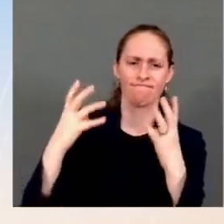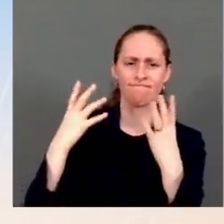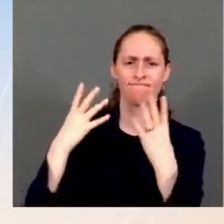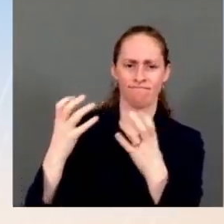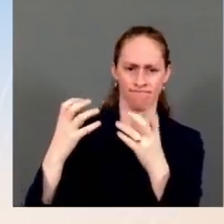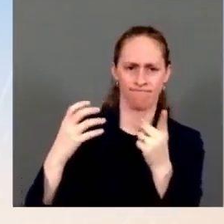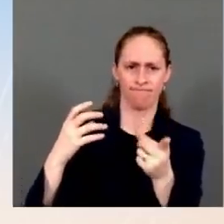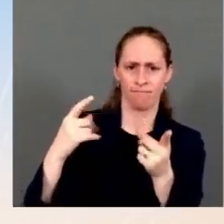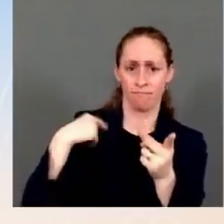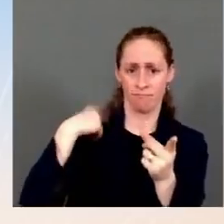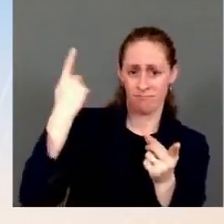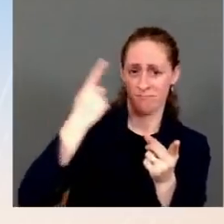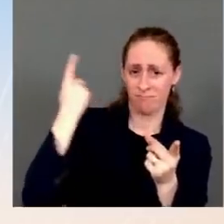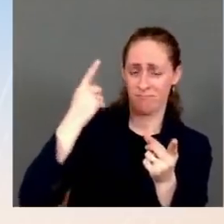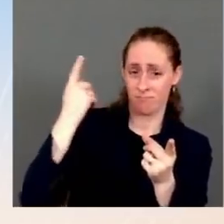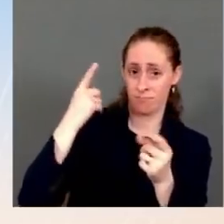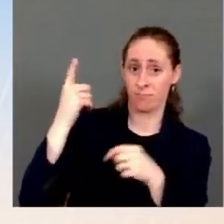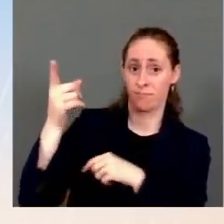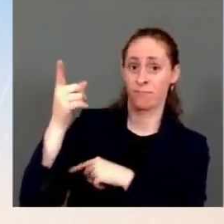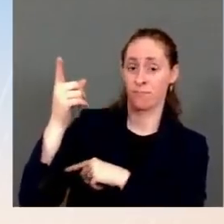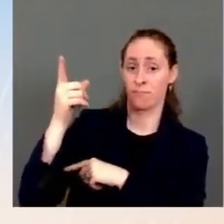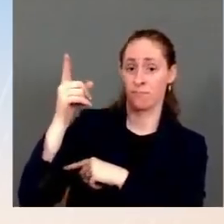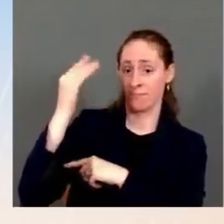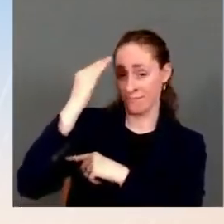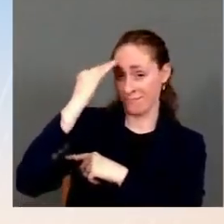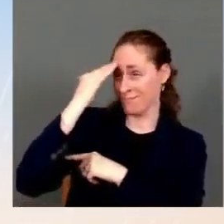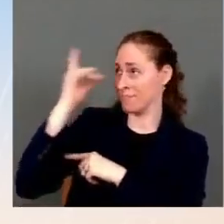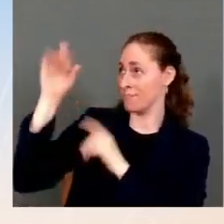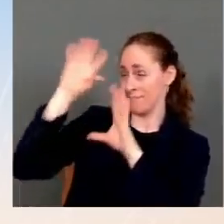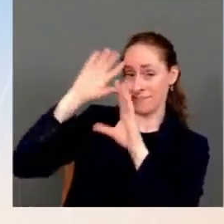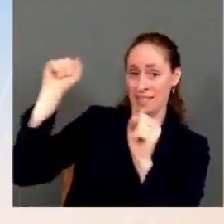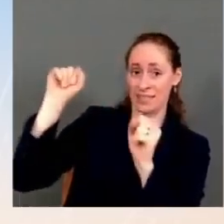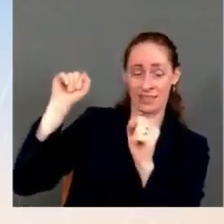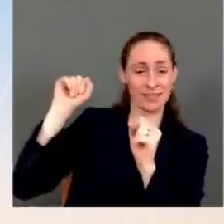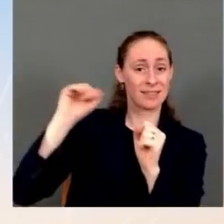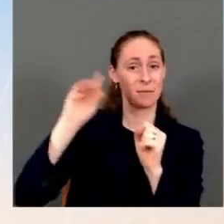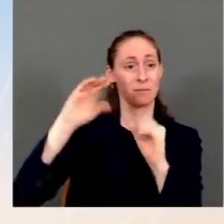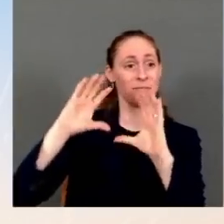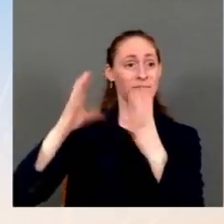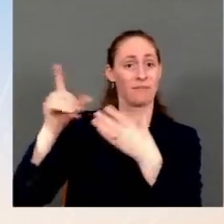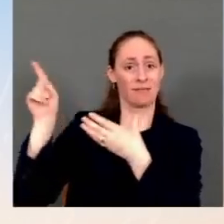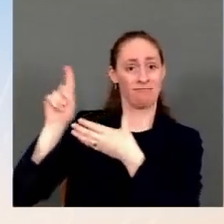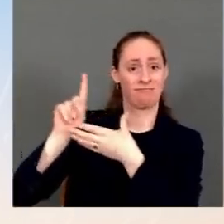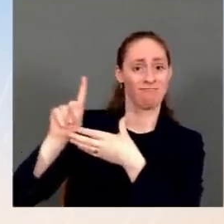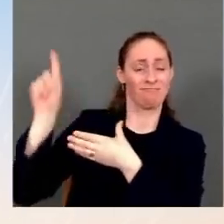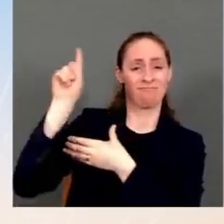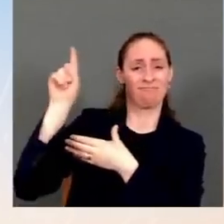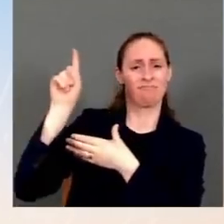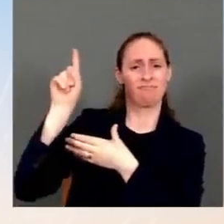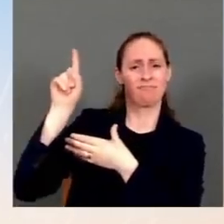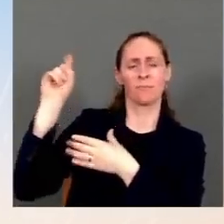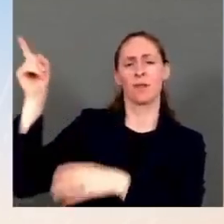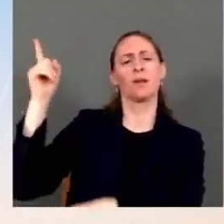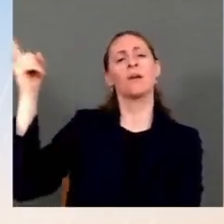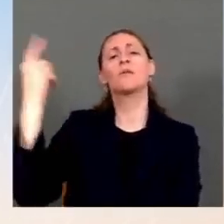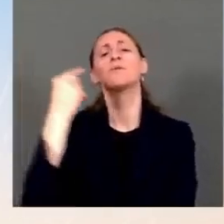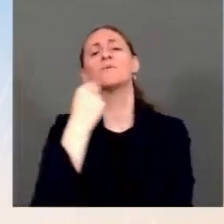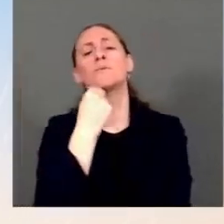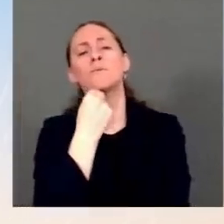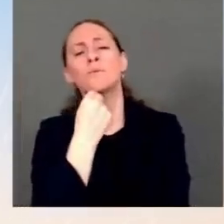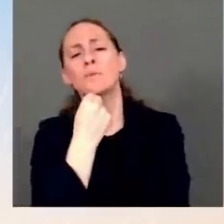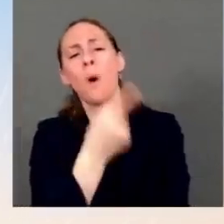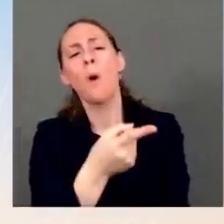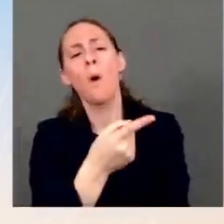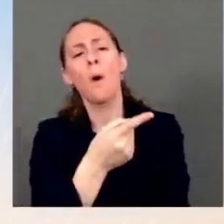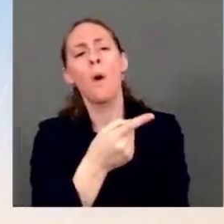mayors not to pull money from police budgets? Ms. So, I can say this. It is